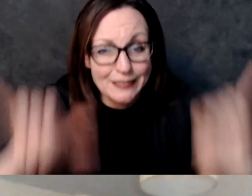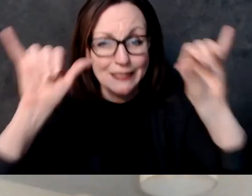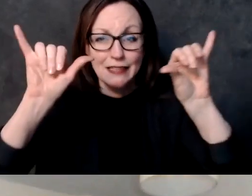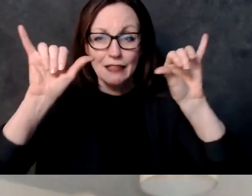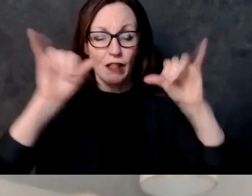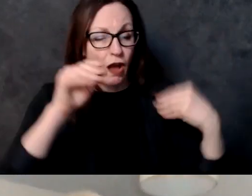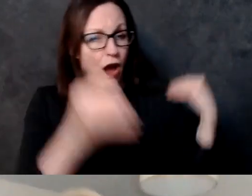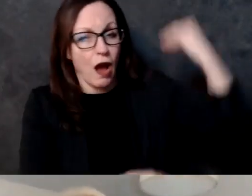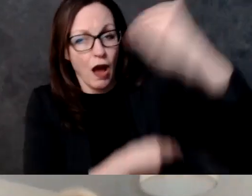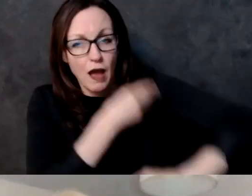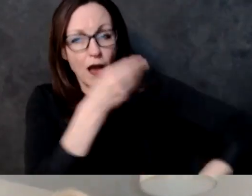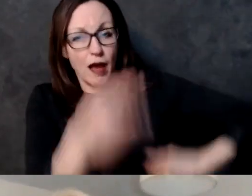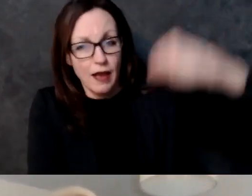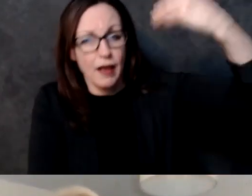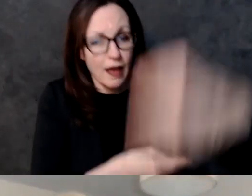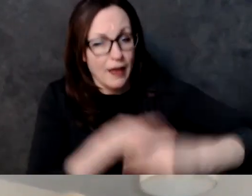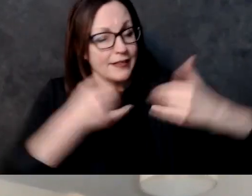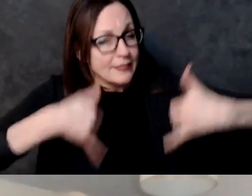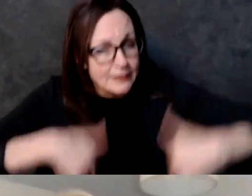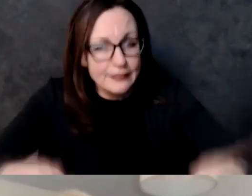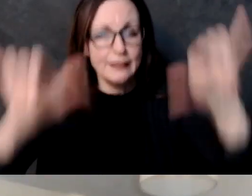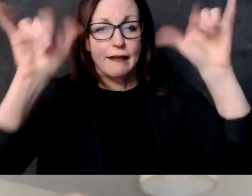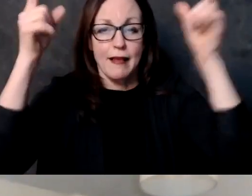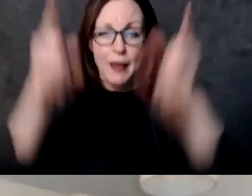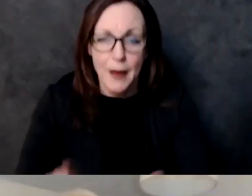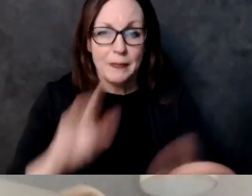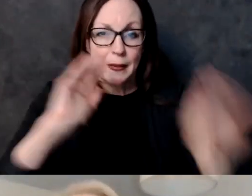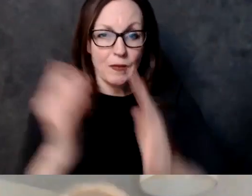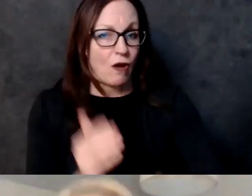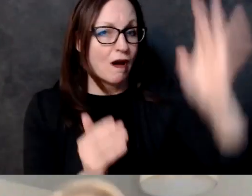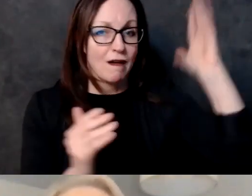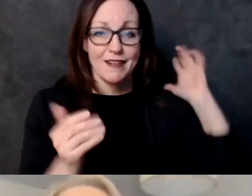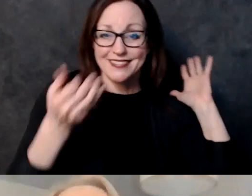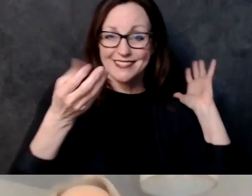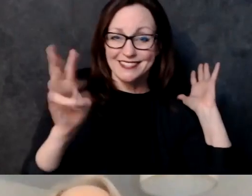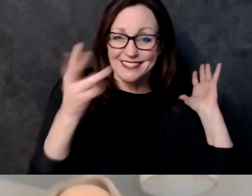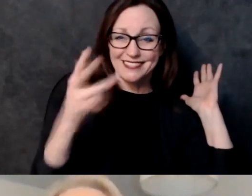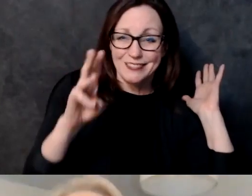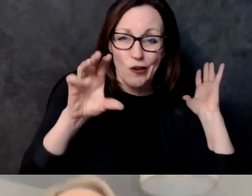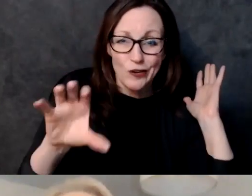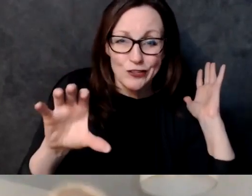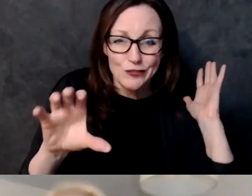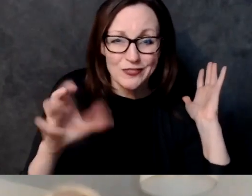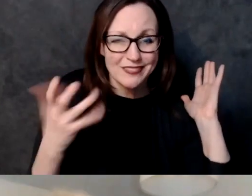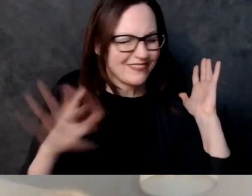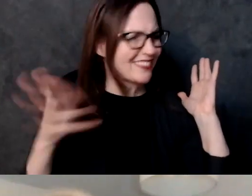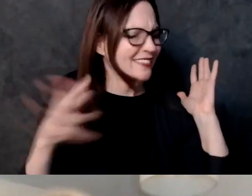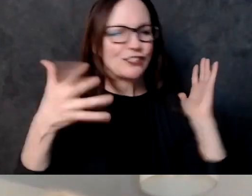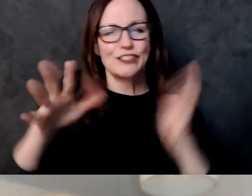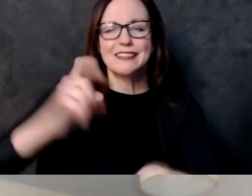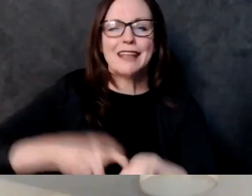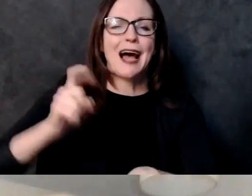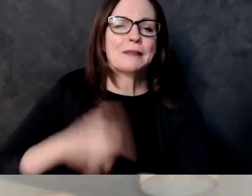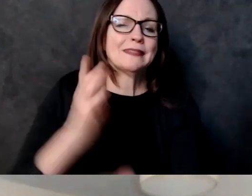this to me that we are still asking these same questions and still dealing with these same issues